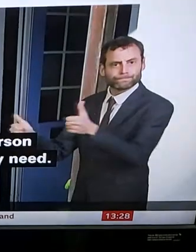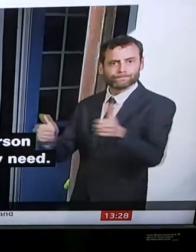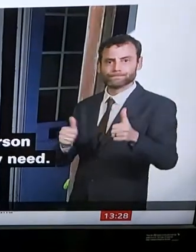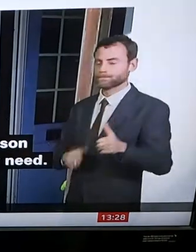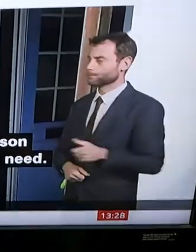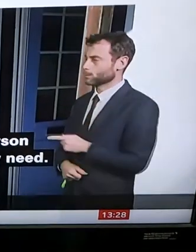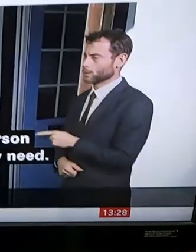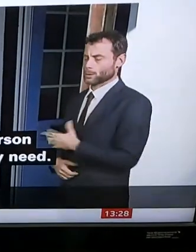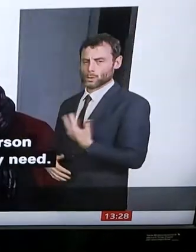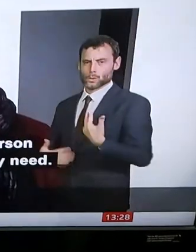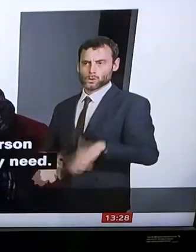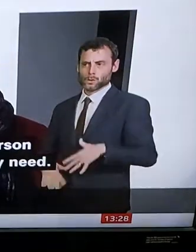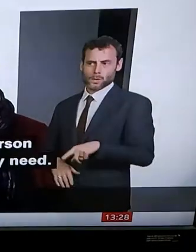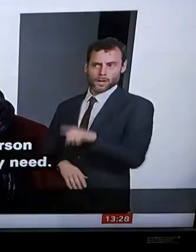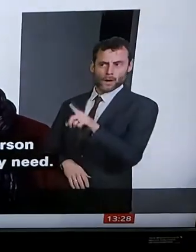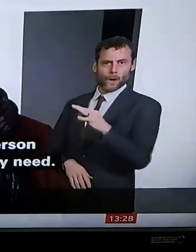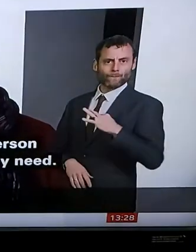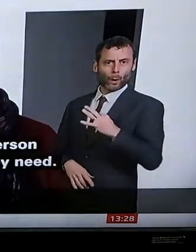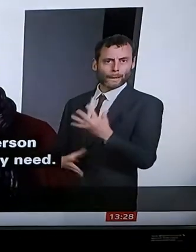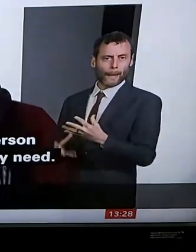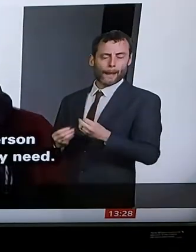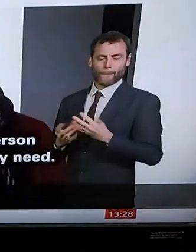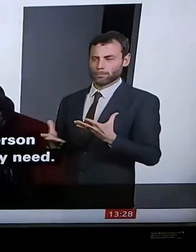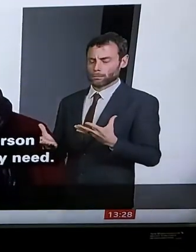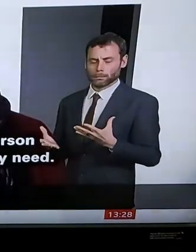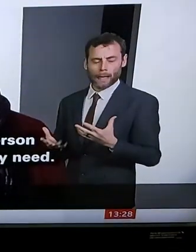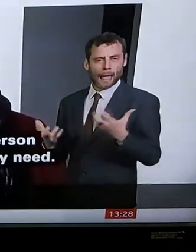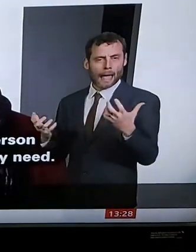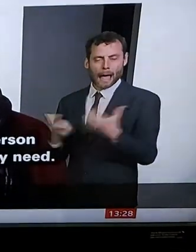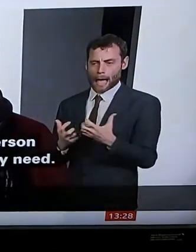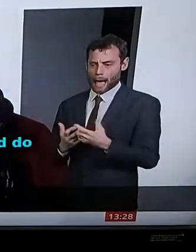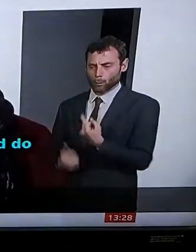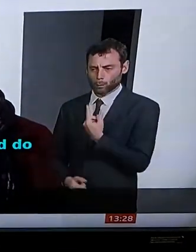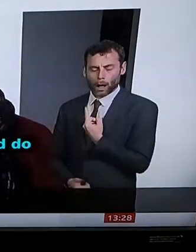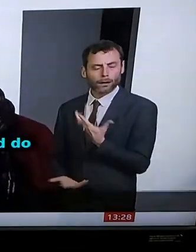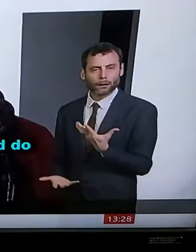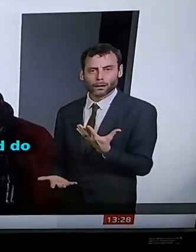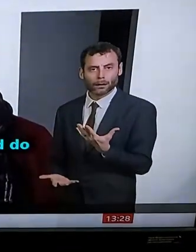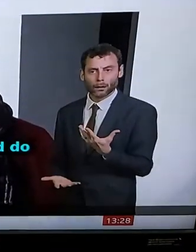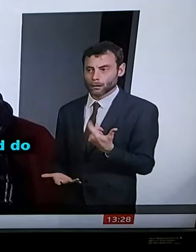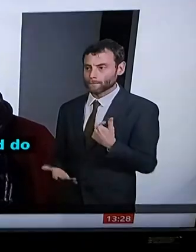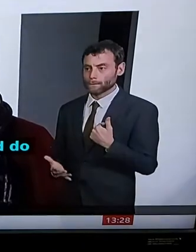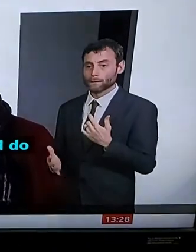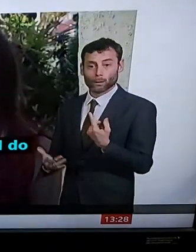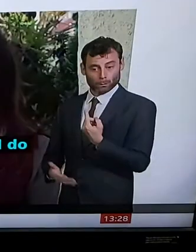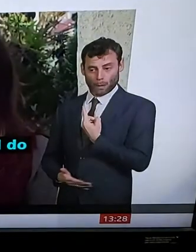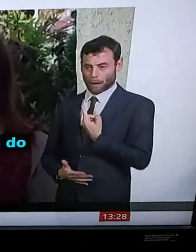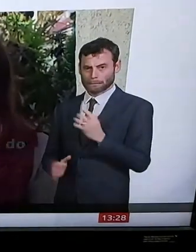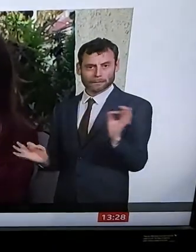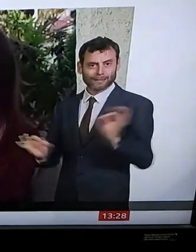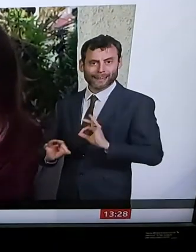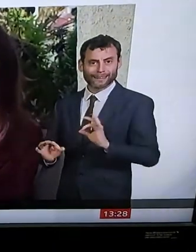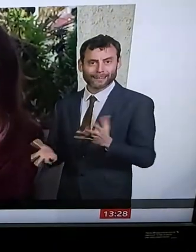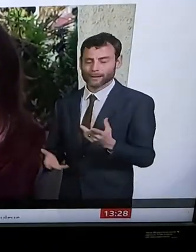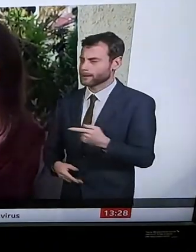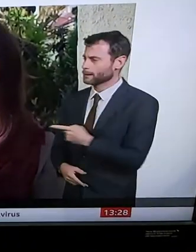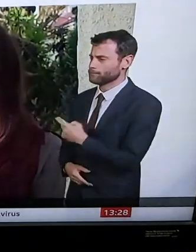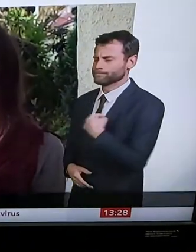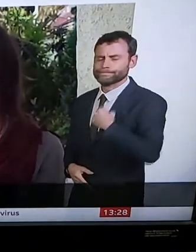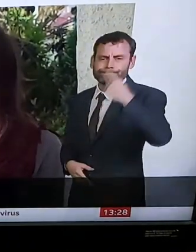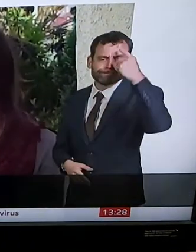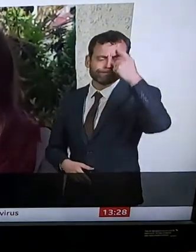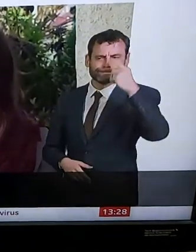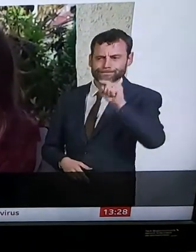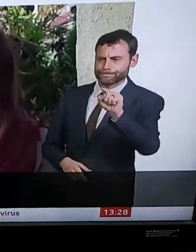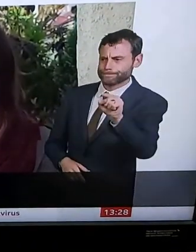I would do without the volunteers. It's absolutely fantastic. Otherwise, I would not have anything. I started thinking about the people in